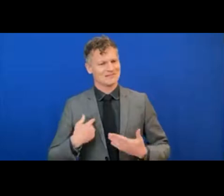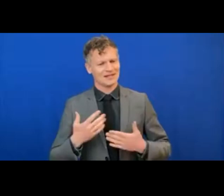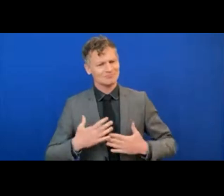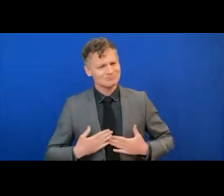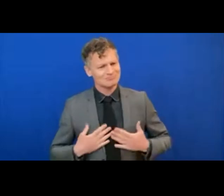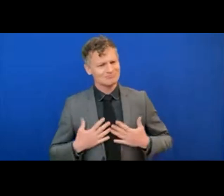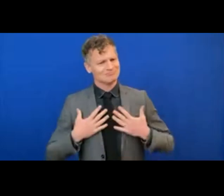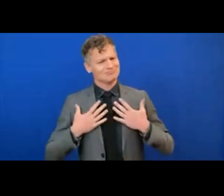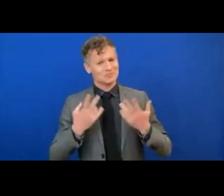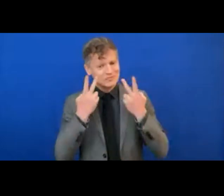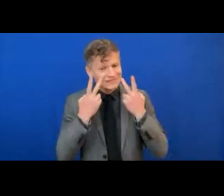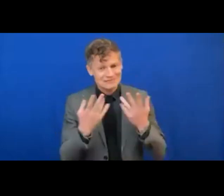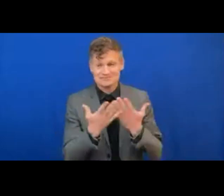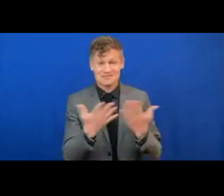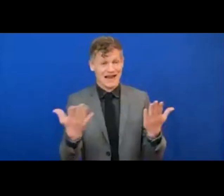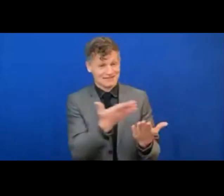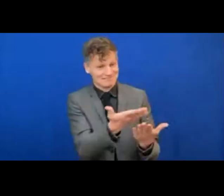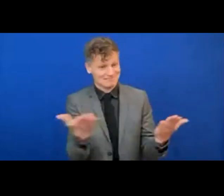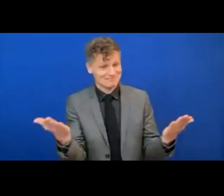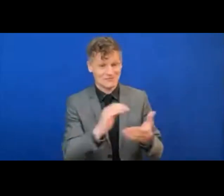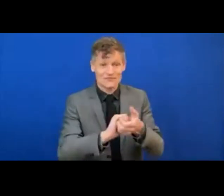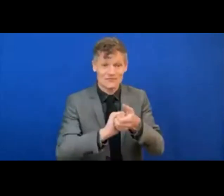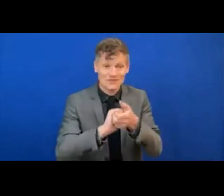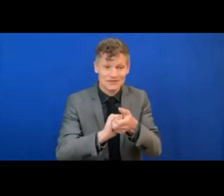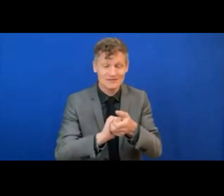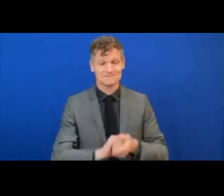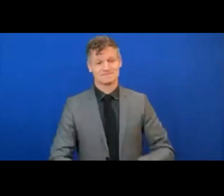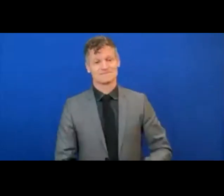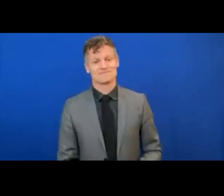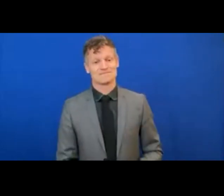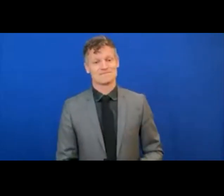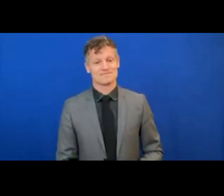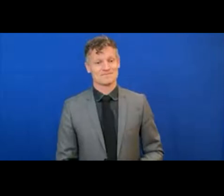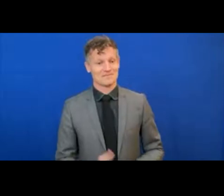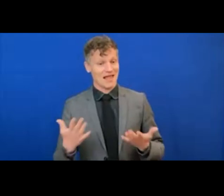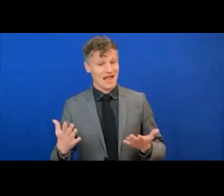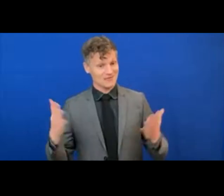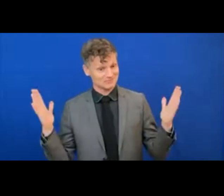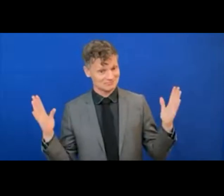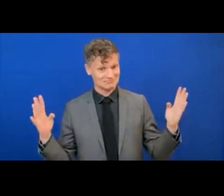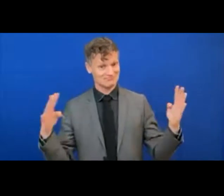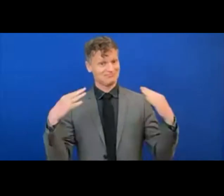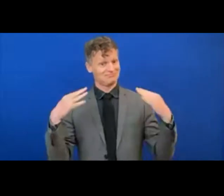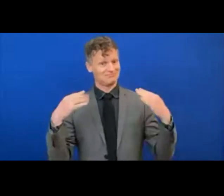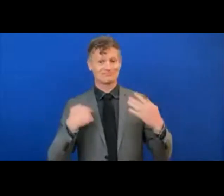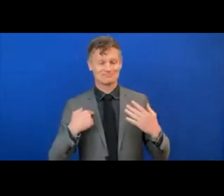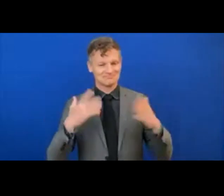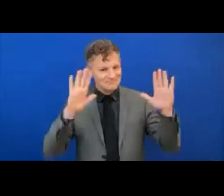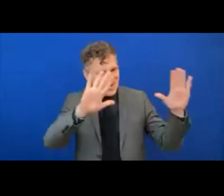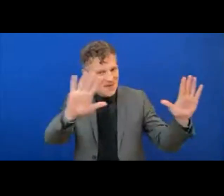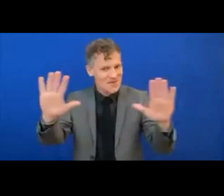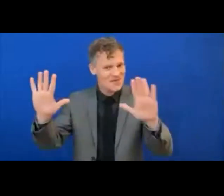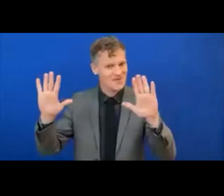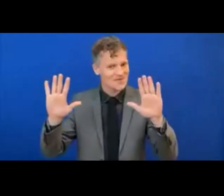many friends in this call, and I would like to greet you all, ladies and